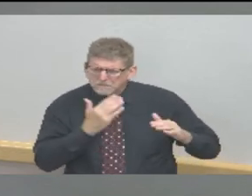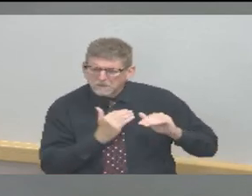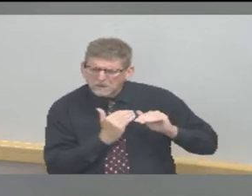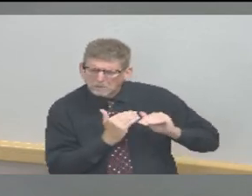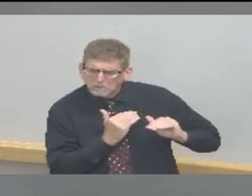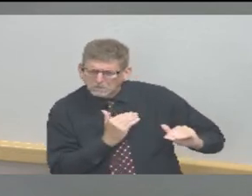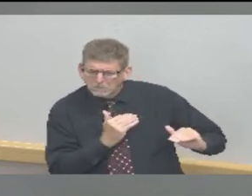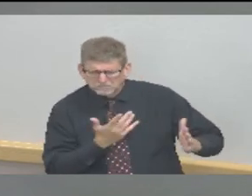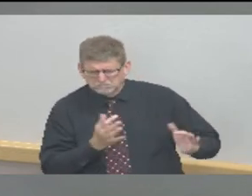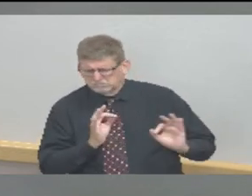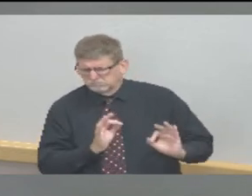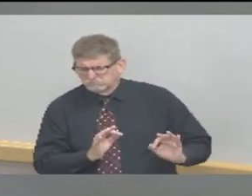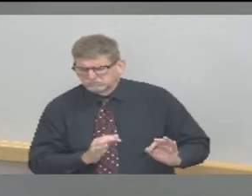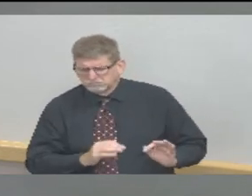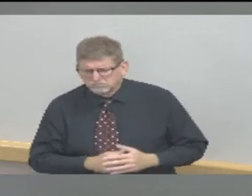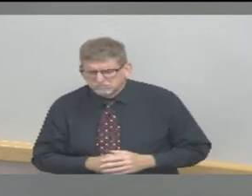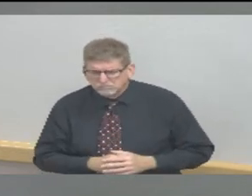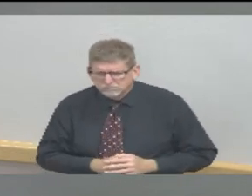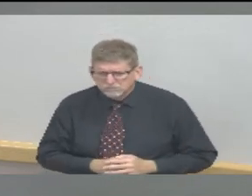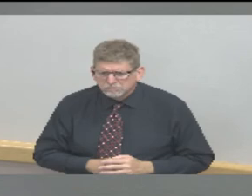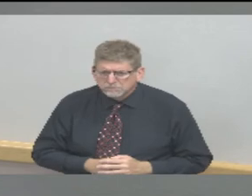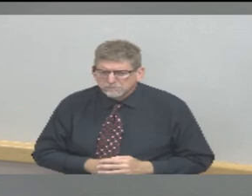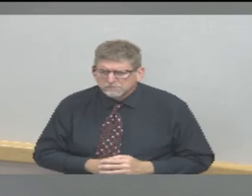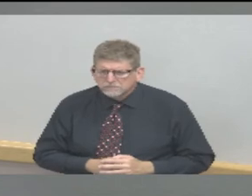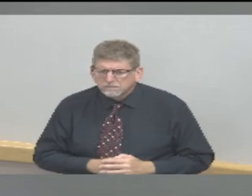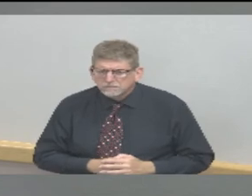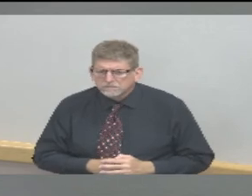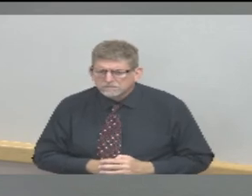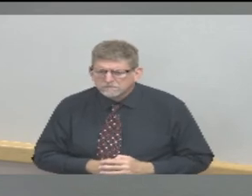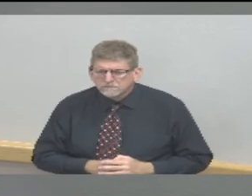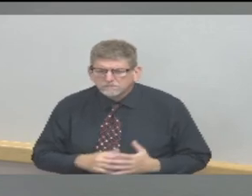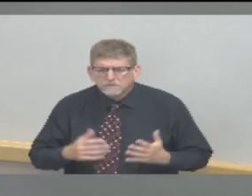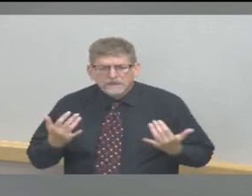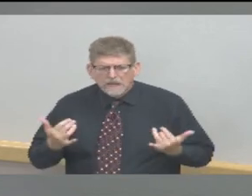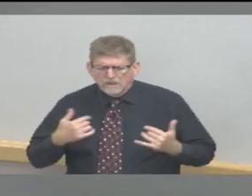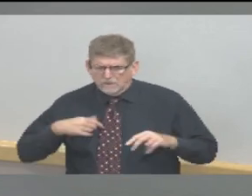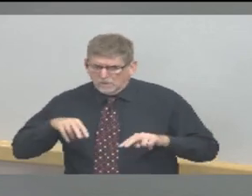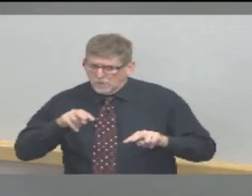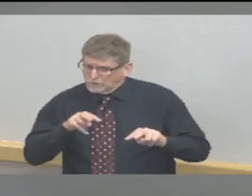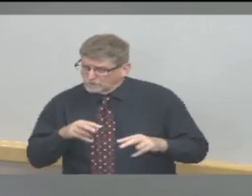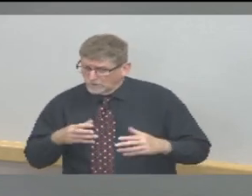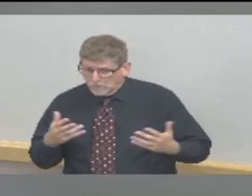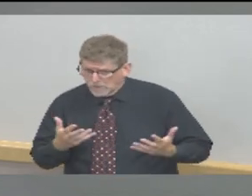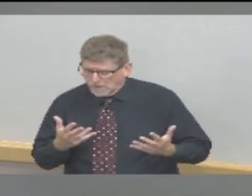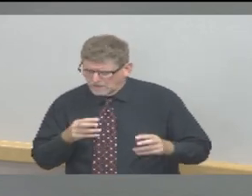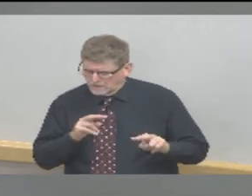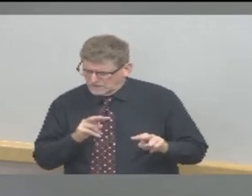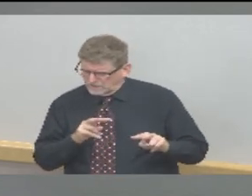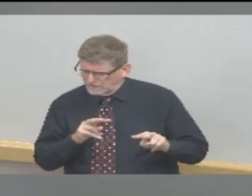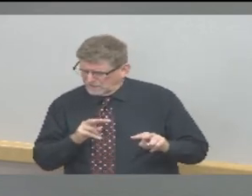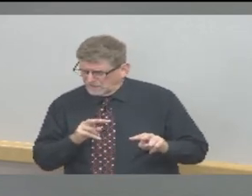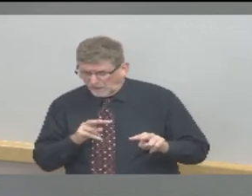What we're, of course, watching for is a significant increase in those numbers.